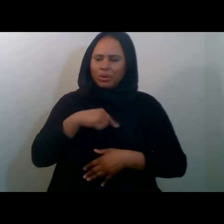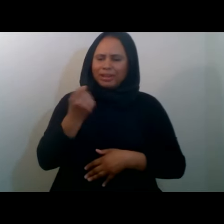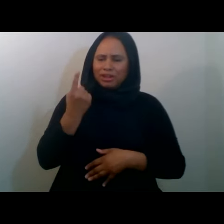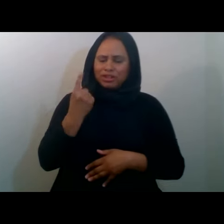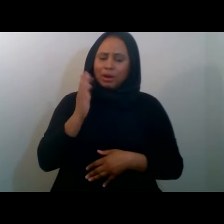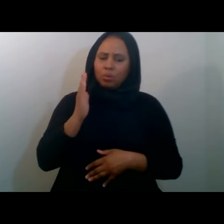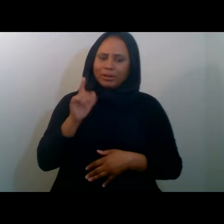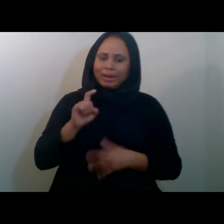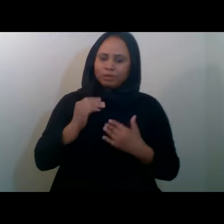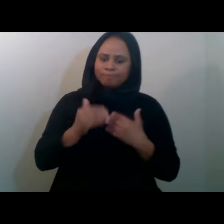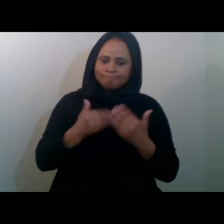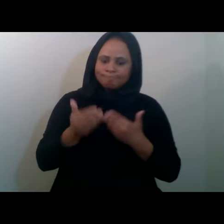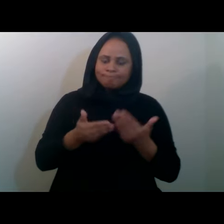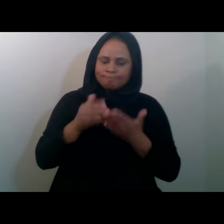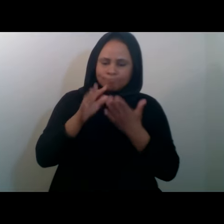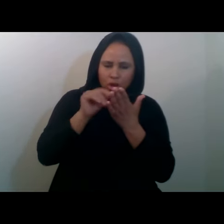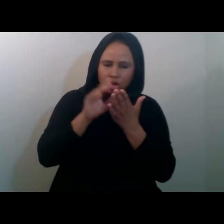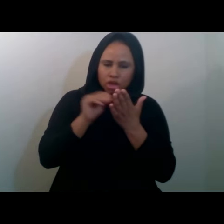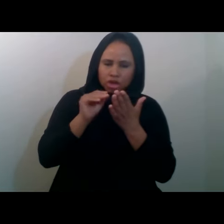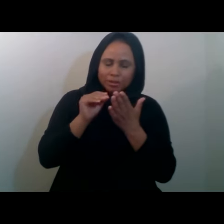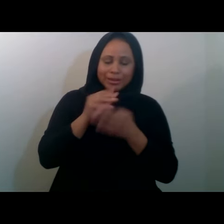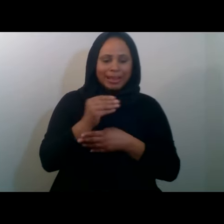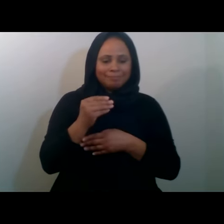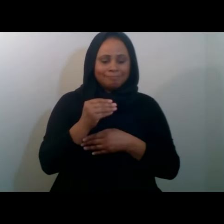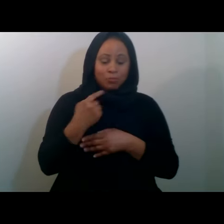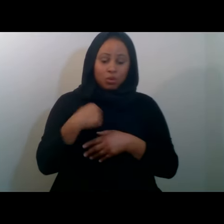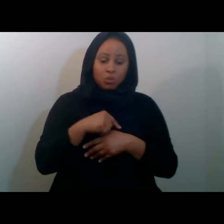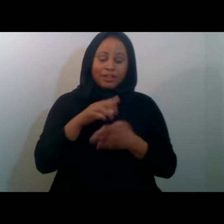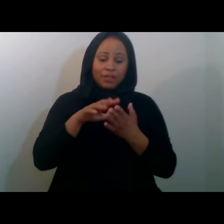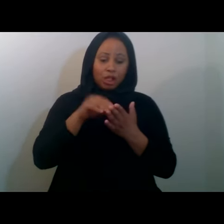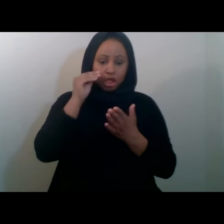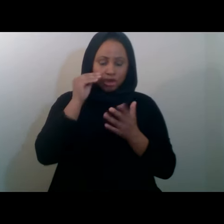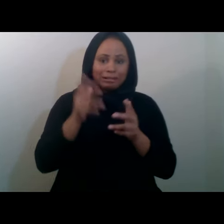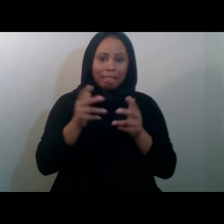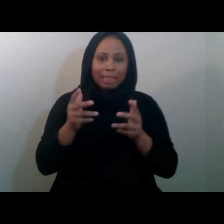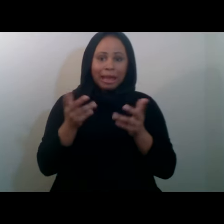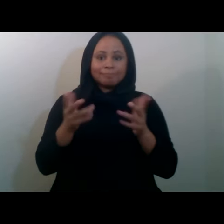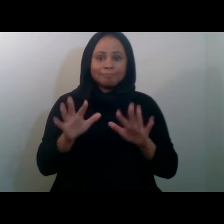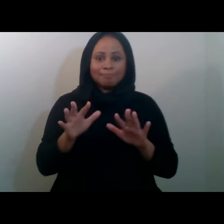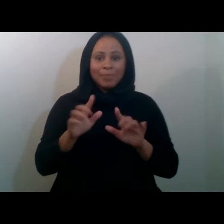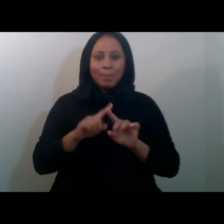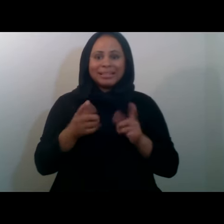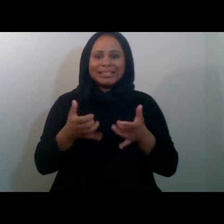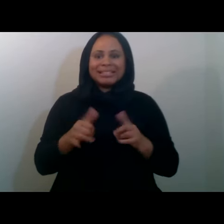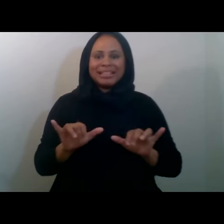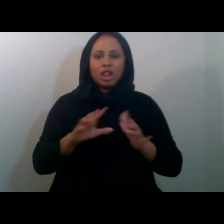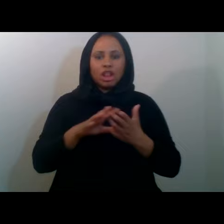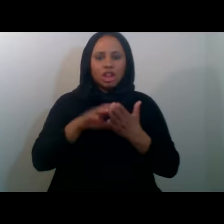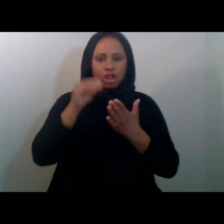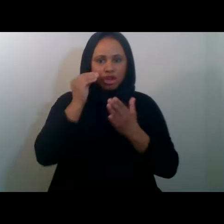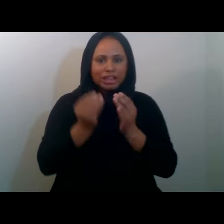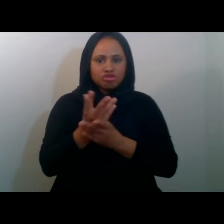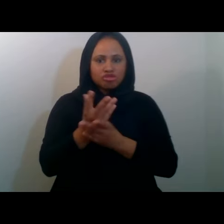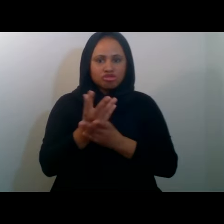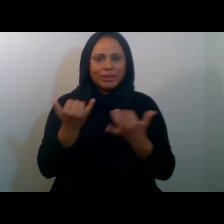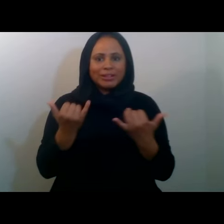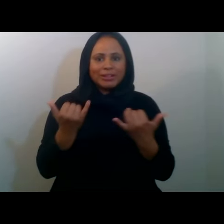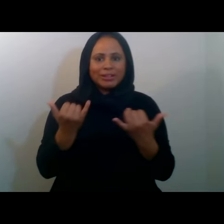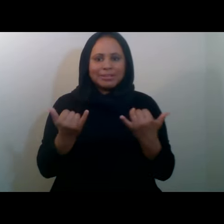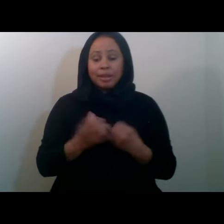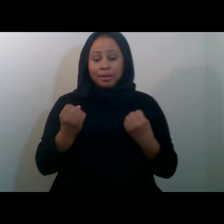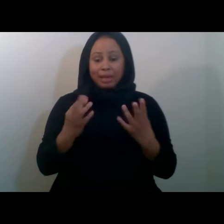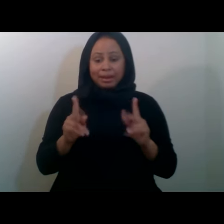And we definitely learned a lot, and we are still learning and growing today. Now, many came over in general, not